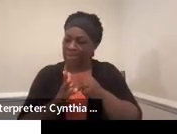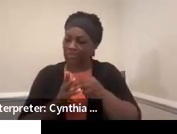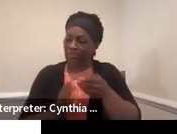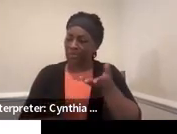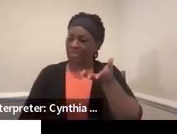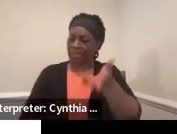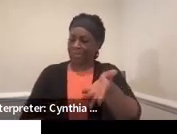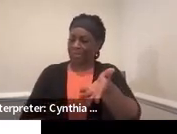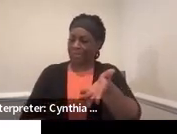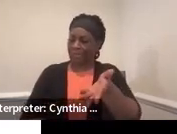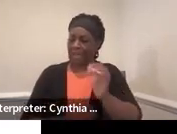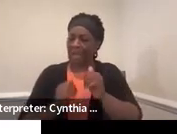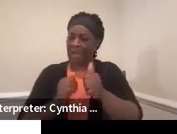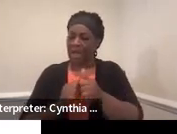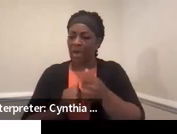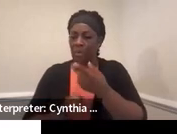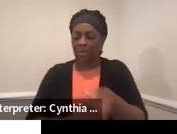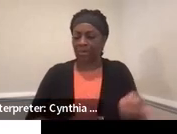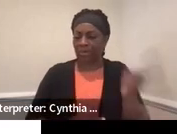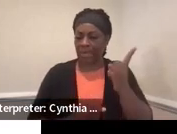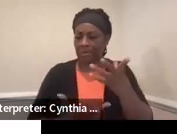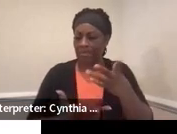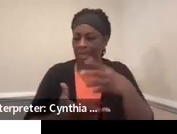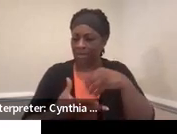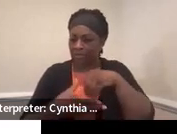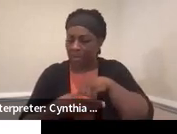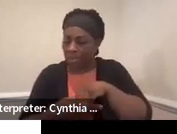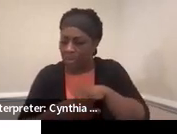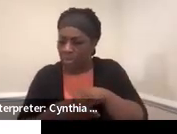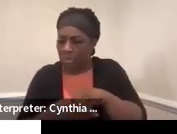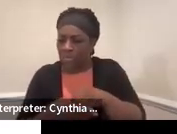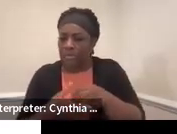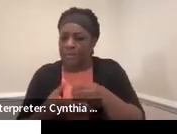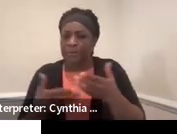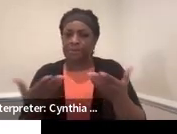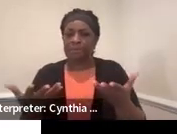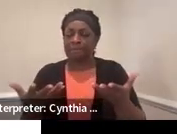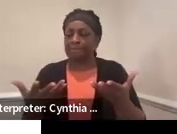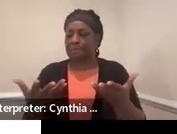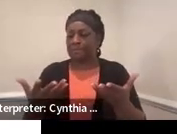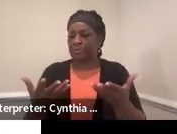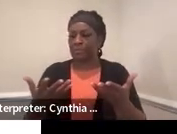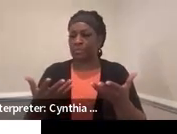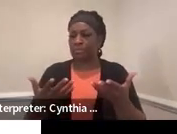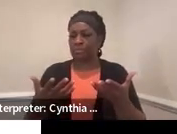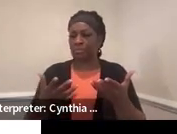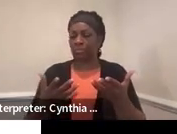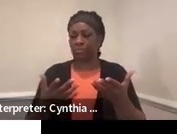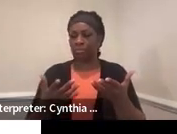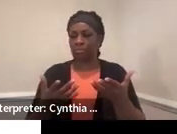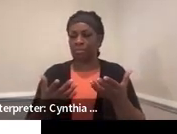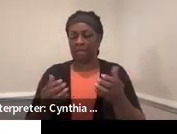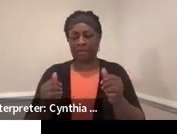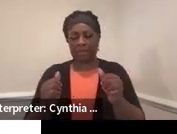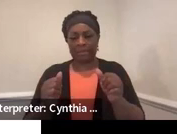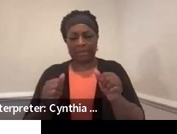will they engage to be a